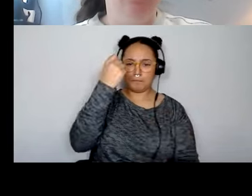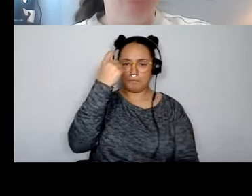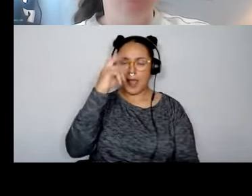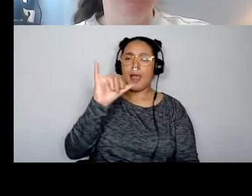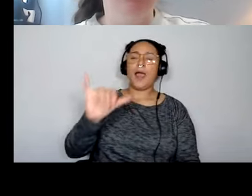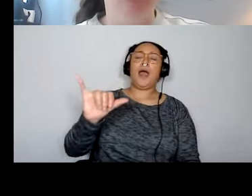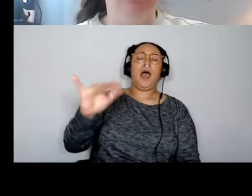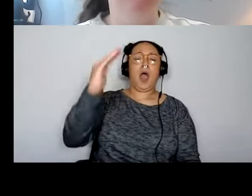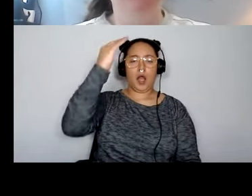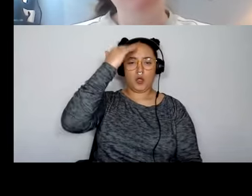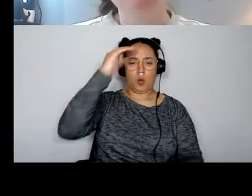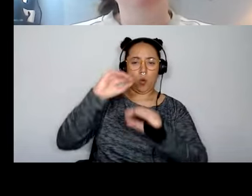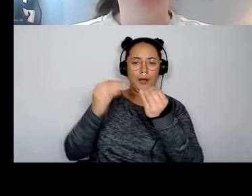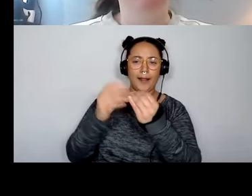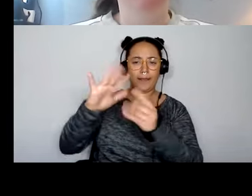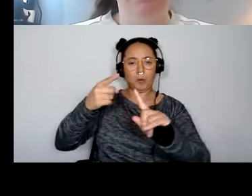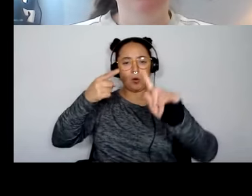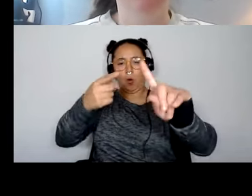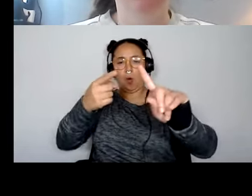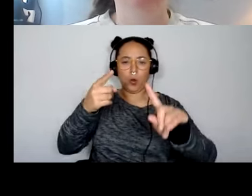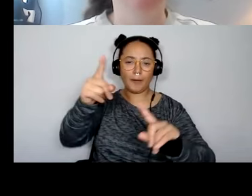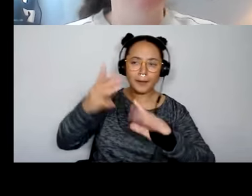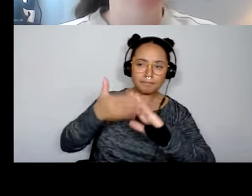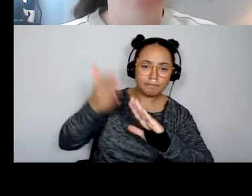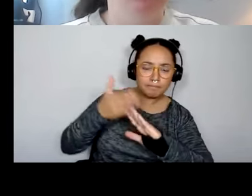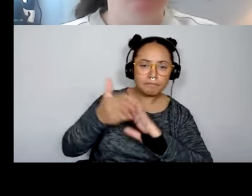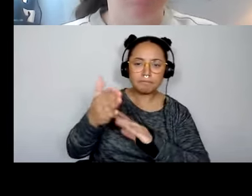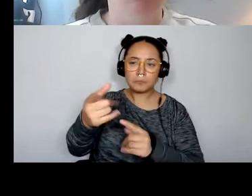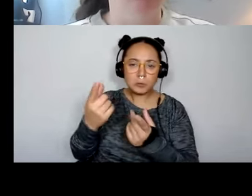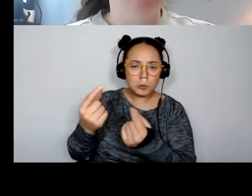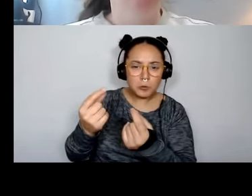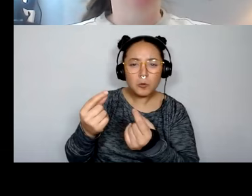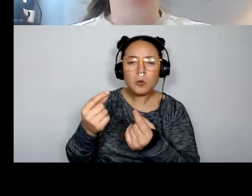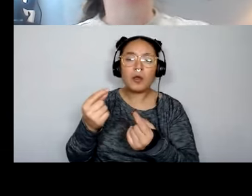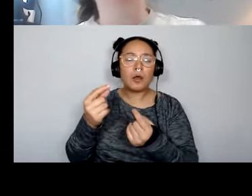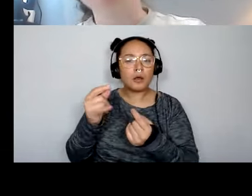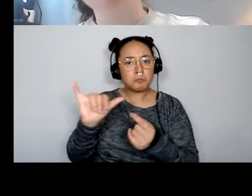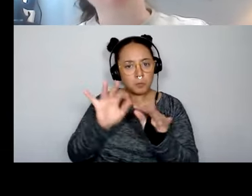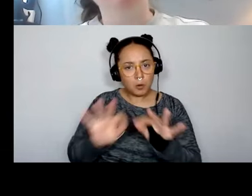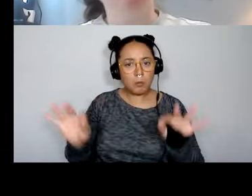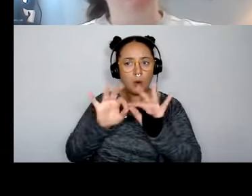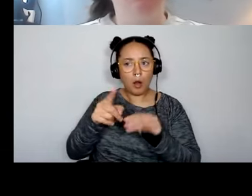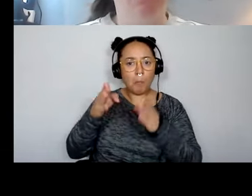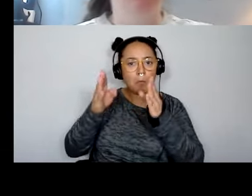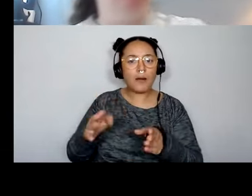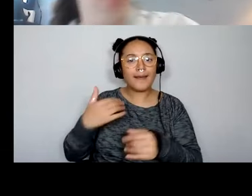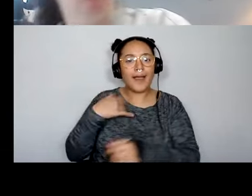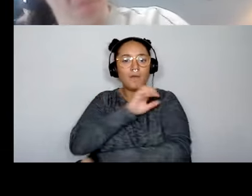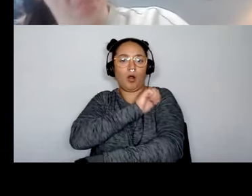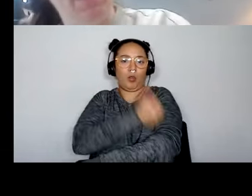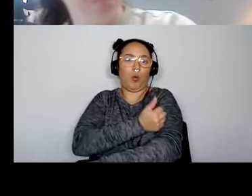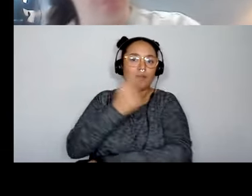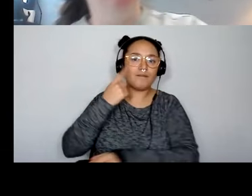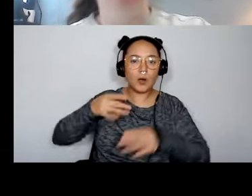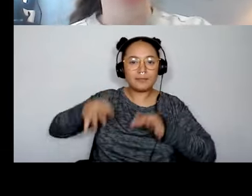organization is hoping to achieve and that it's somebody that has, um, decision-making power. You know, this isn't necessarily a project that